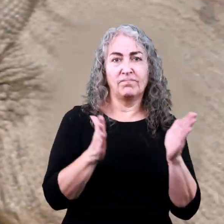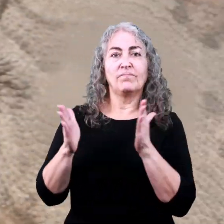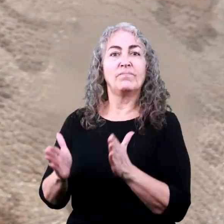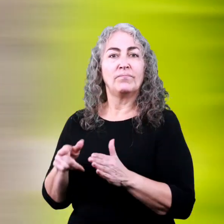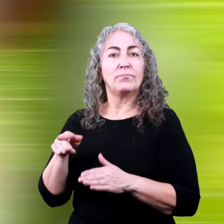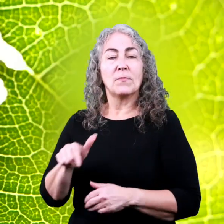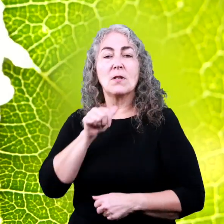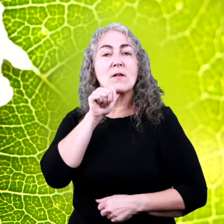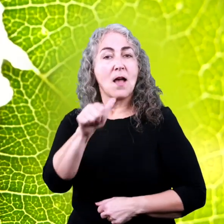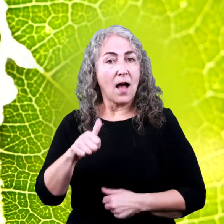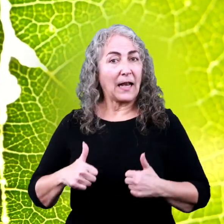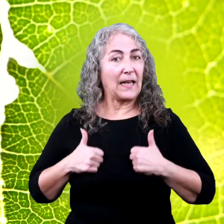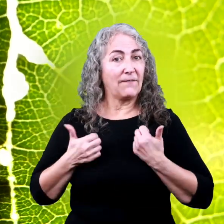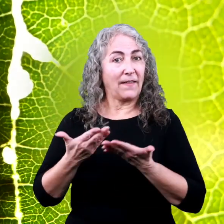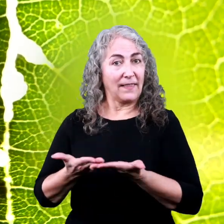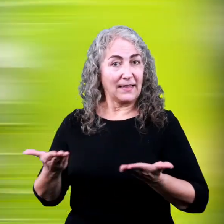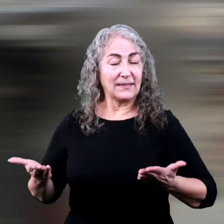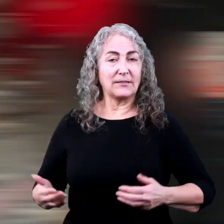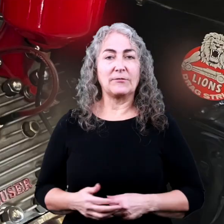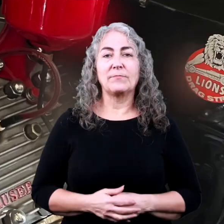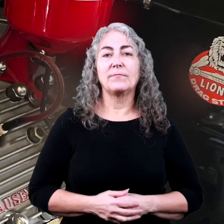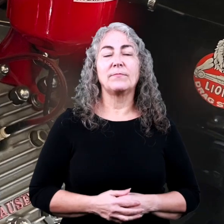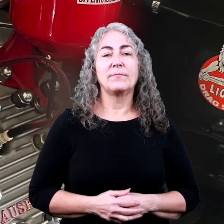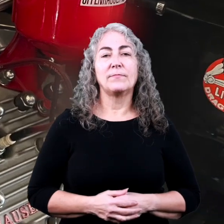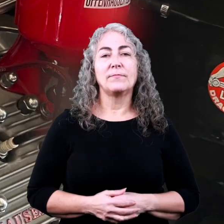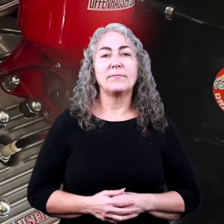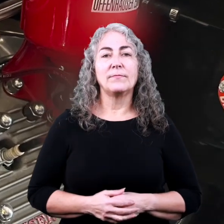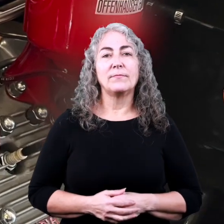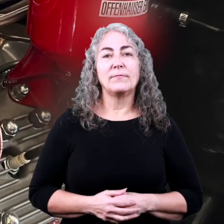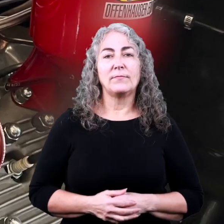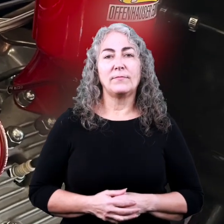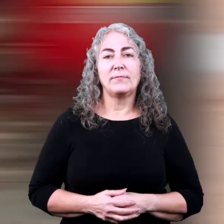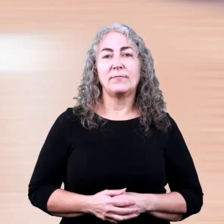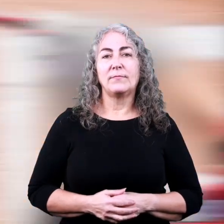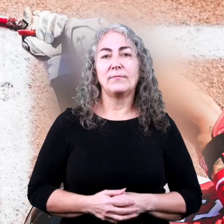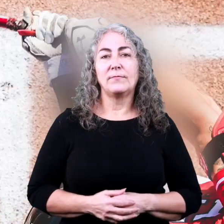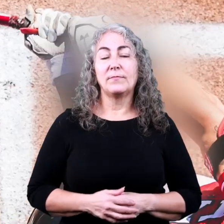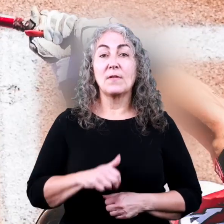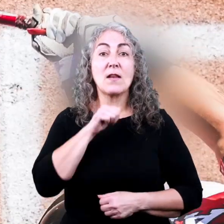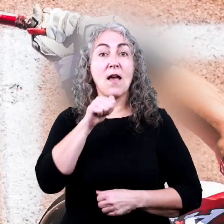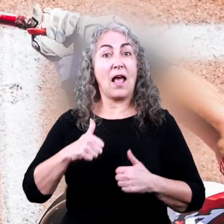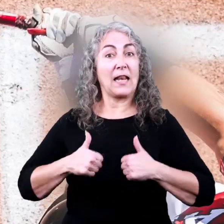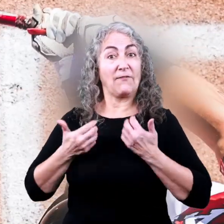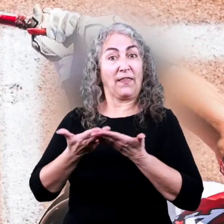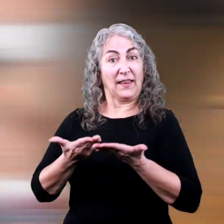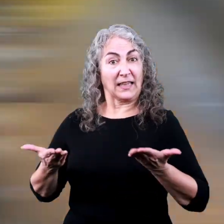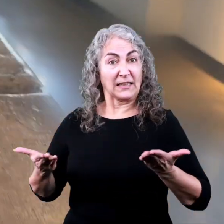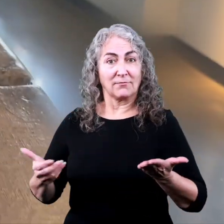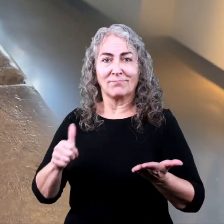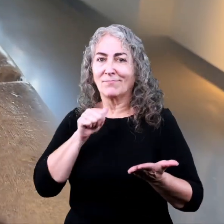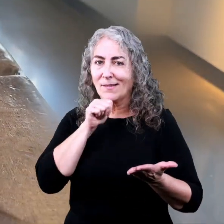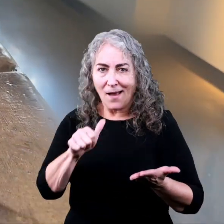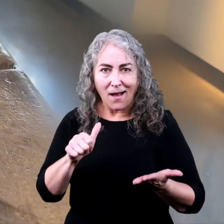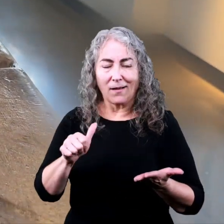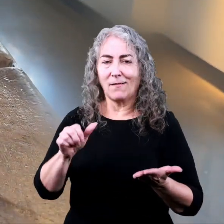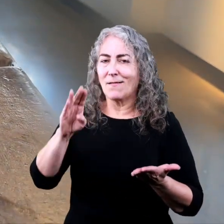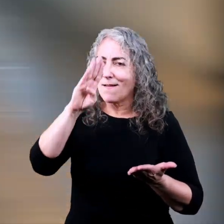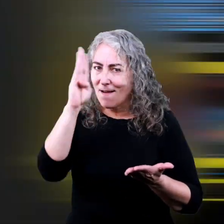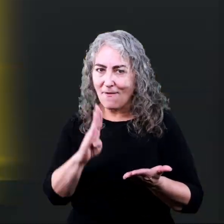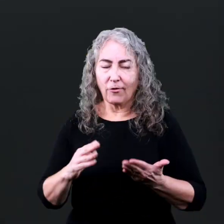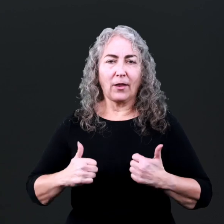let your attention to non-living things Non-living things are not